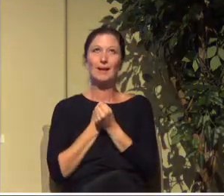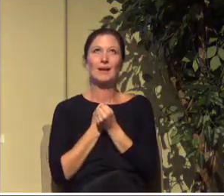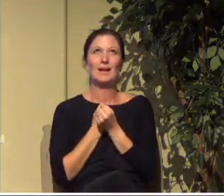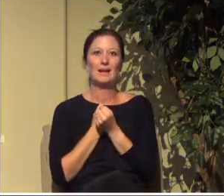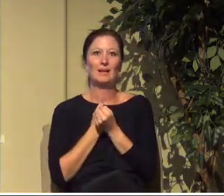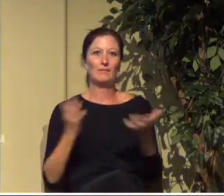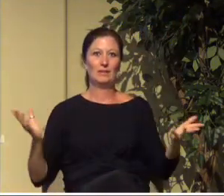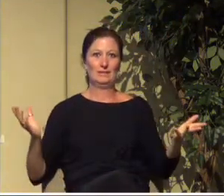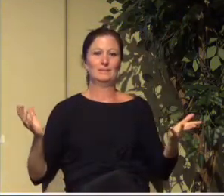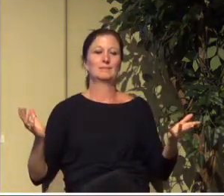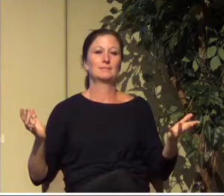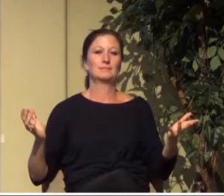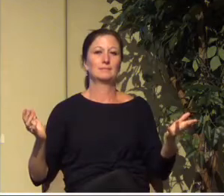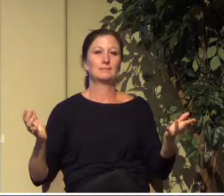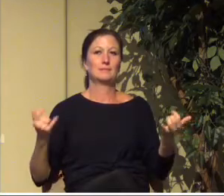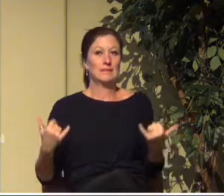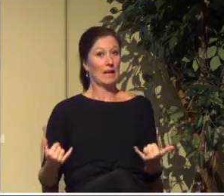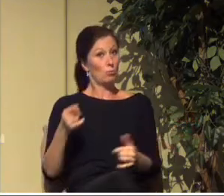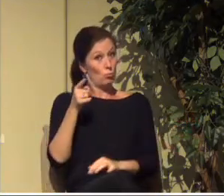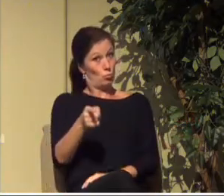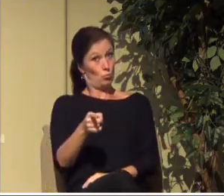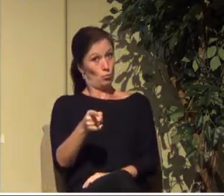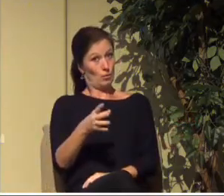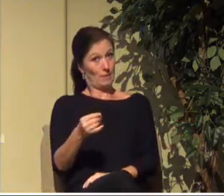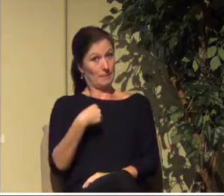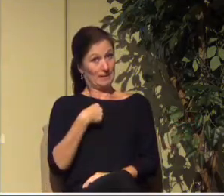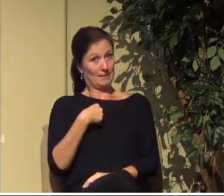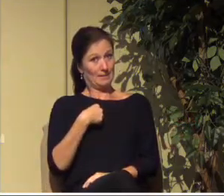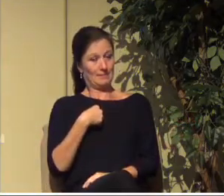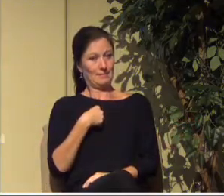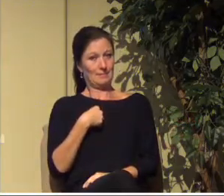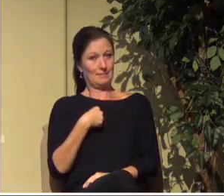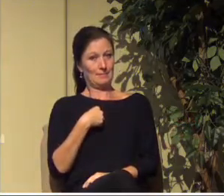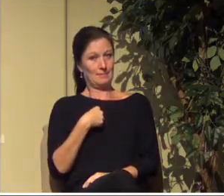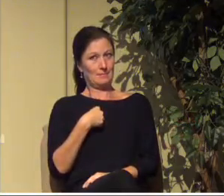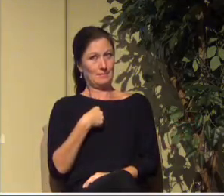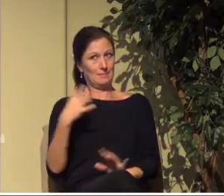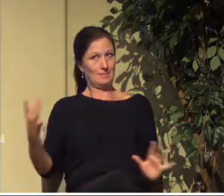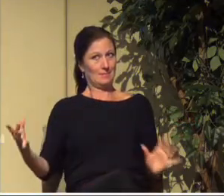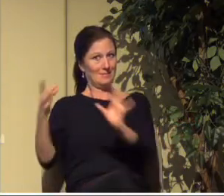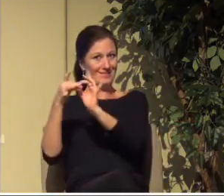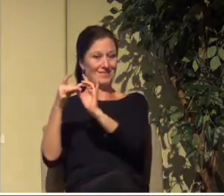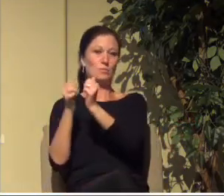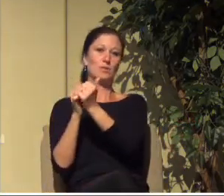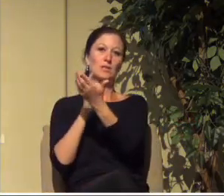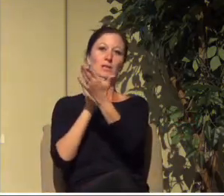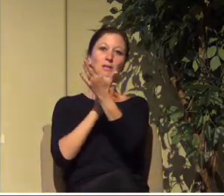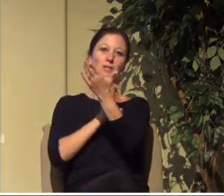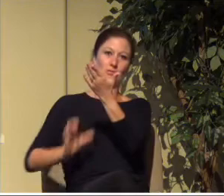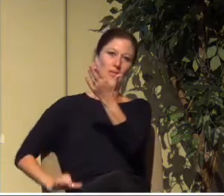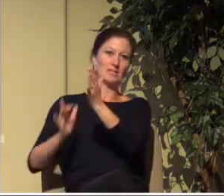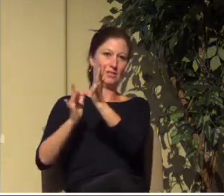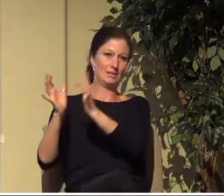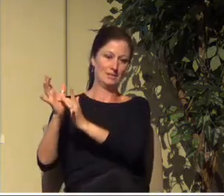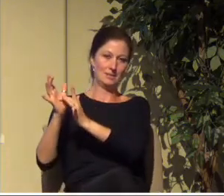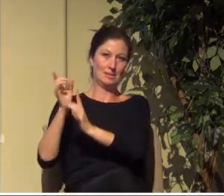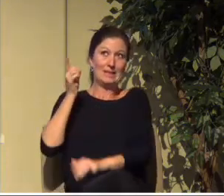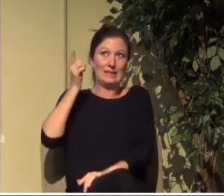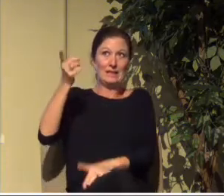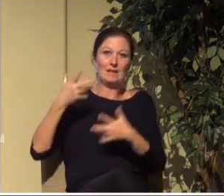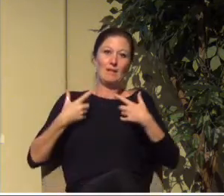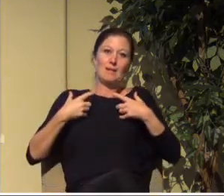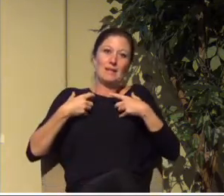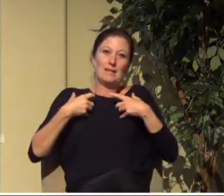have been brought in to Jesus Christ who is healing and restoring all things